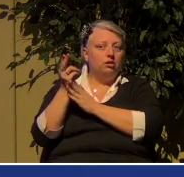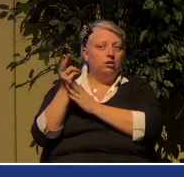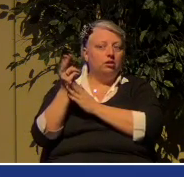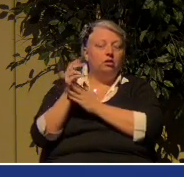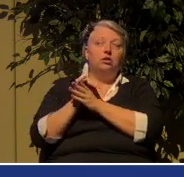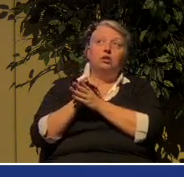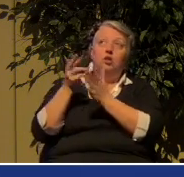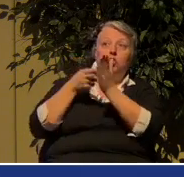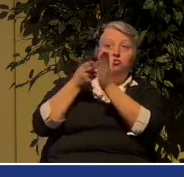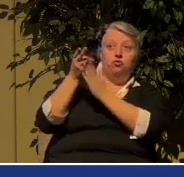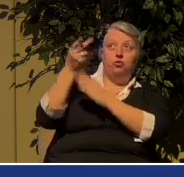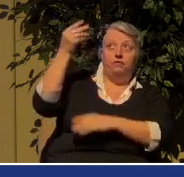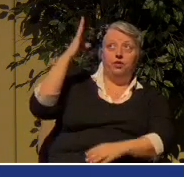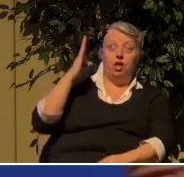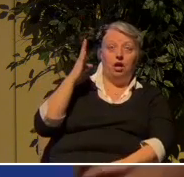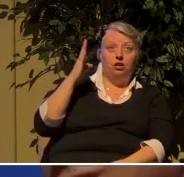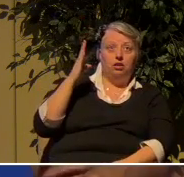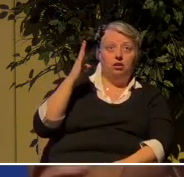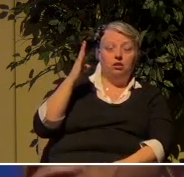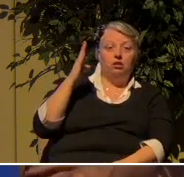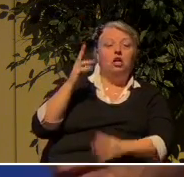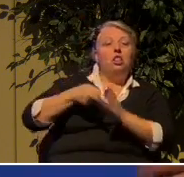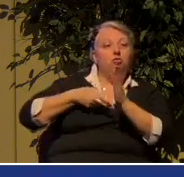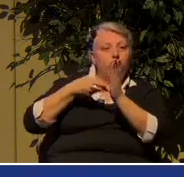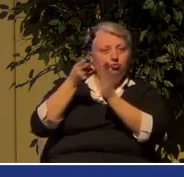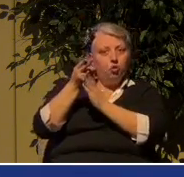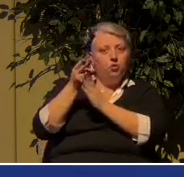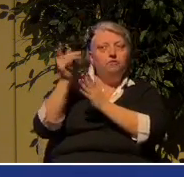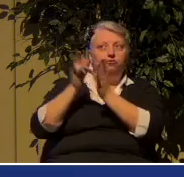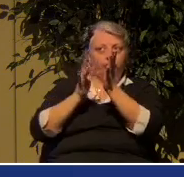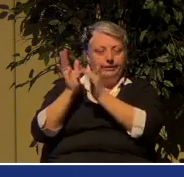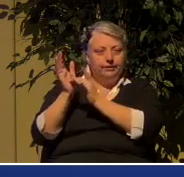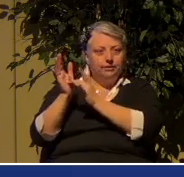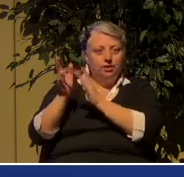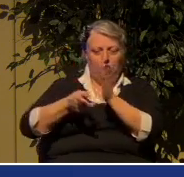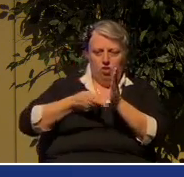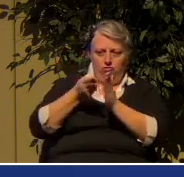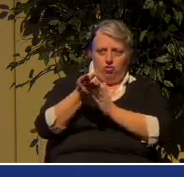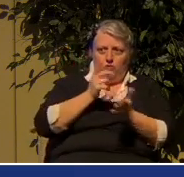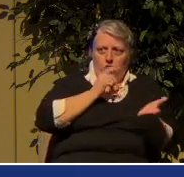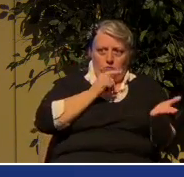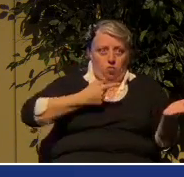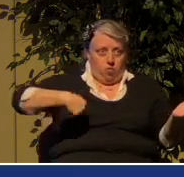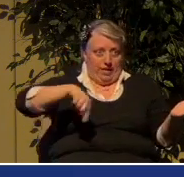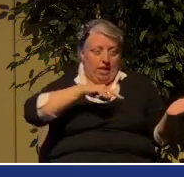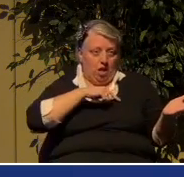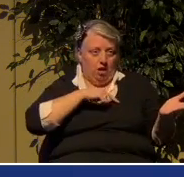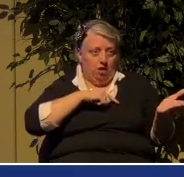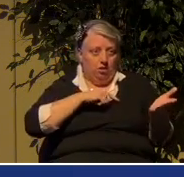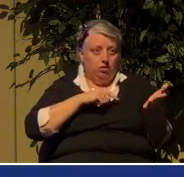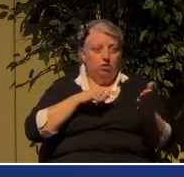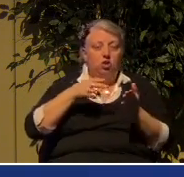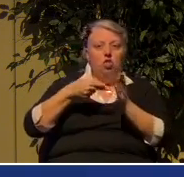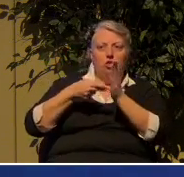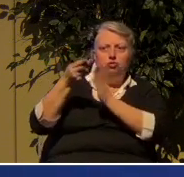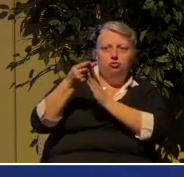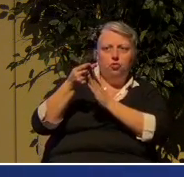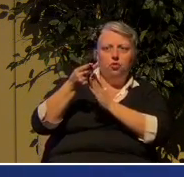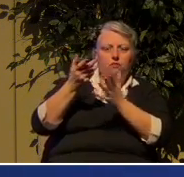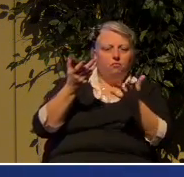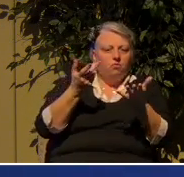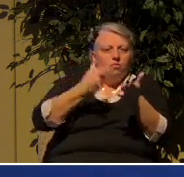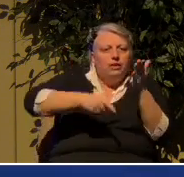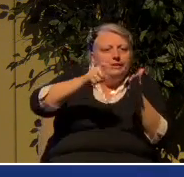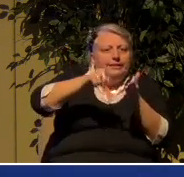truth of who God is, the truth of who Jesus is, the truth of who we are, the truth of what needs to be repented